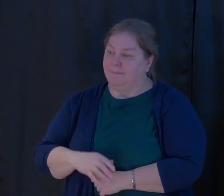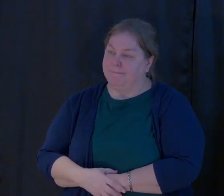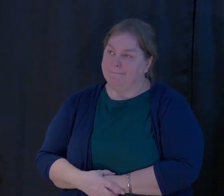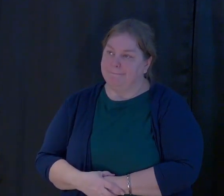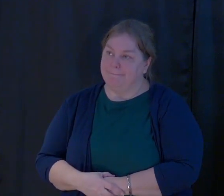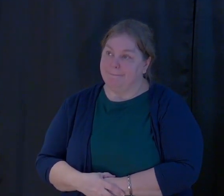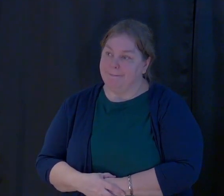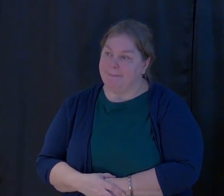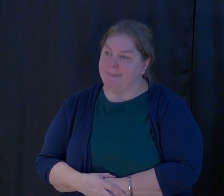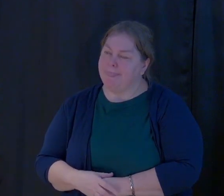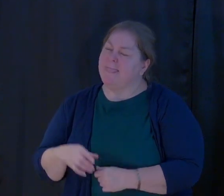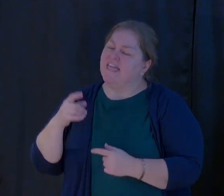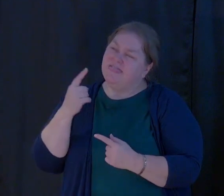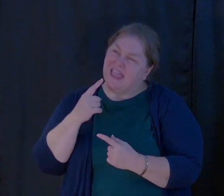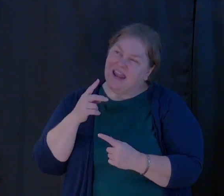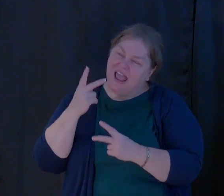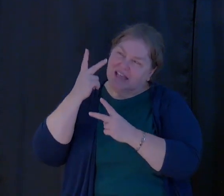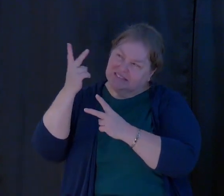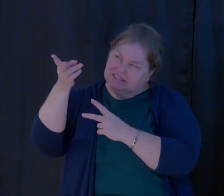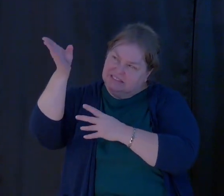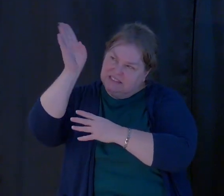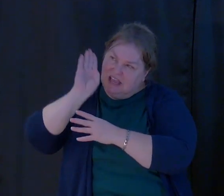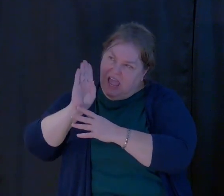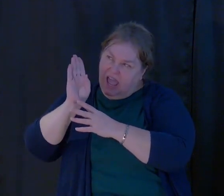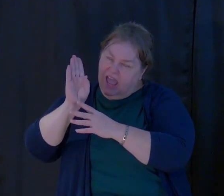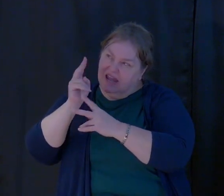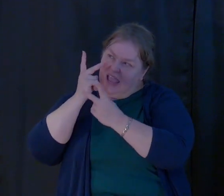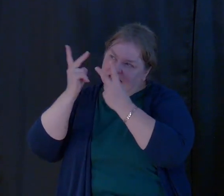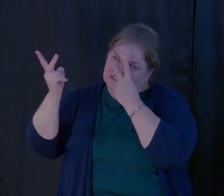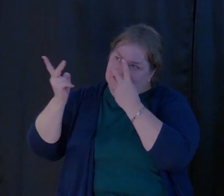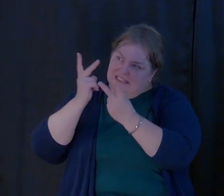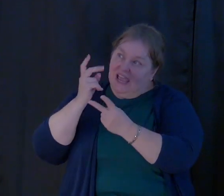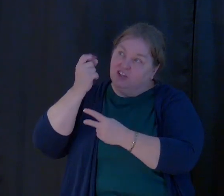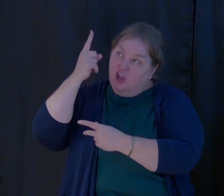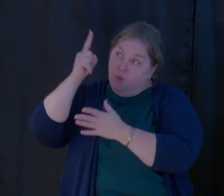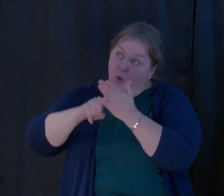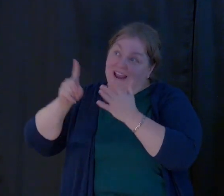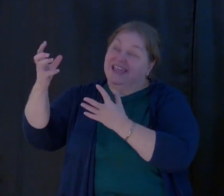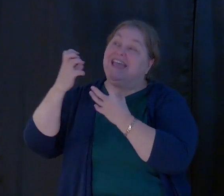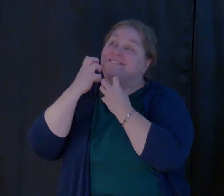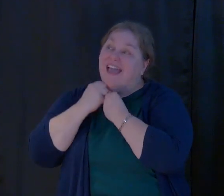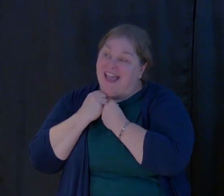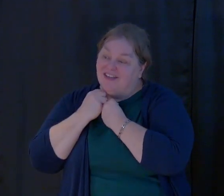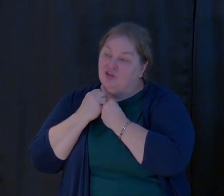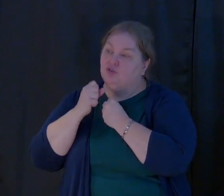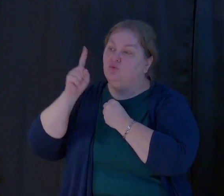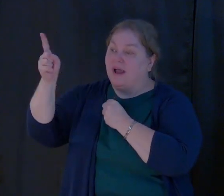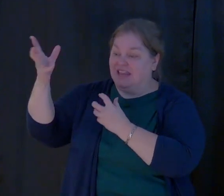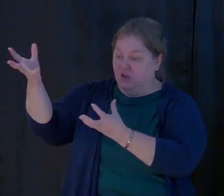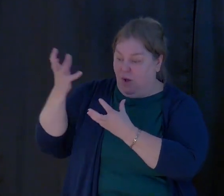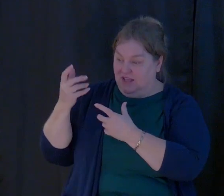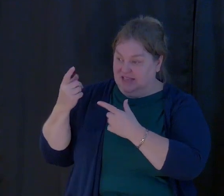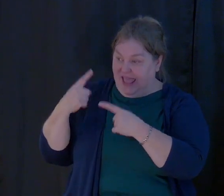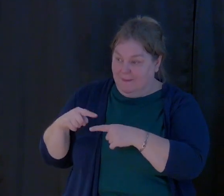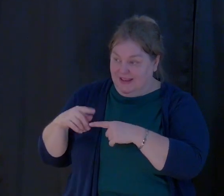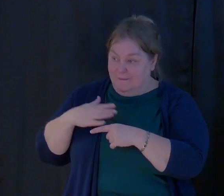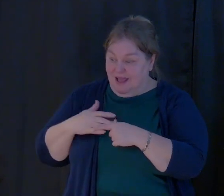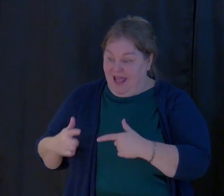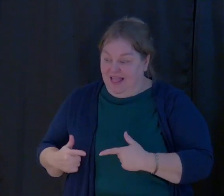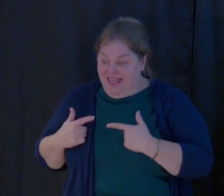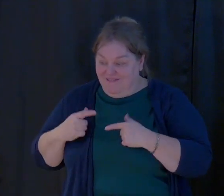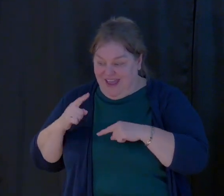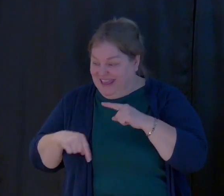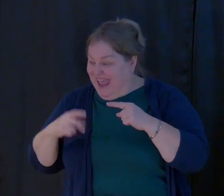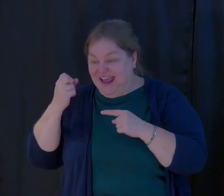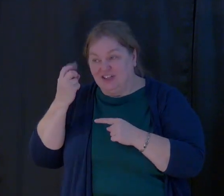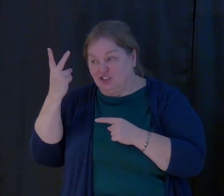when I start looking at God and start understanding what He values and what He sees as potential in my life, even though I cannot understand it